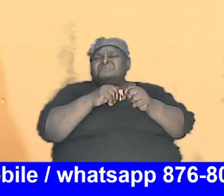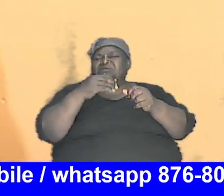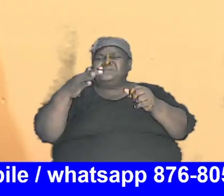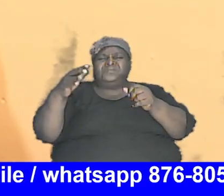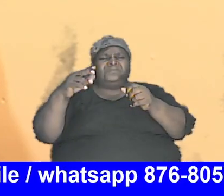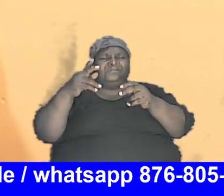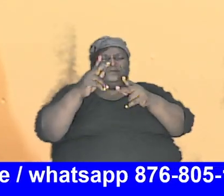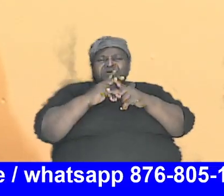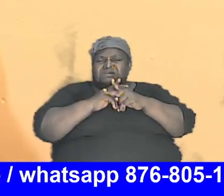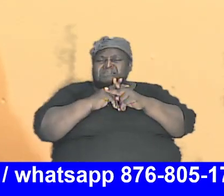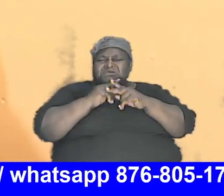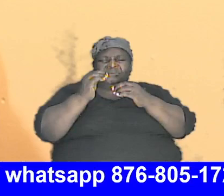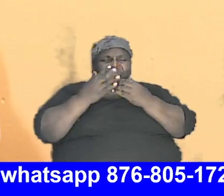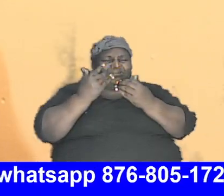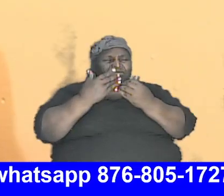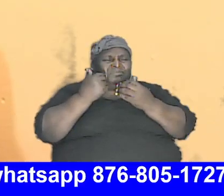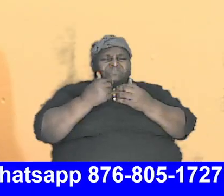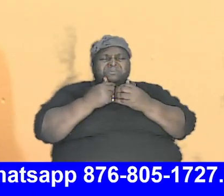and